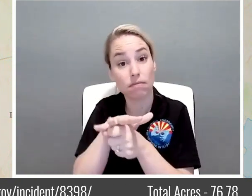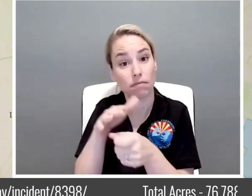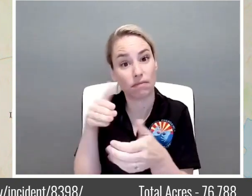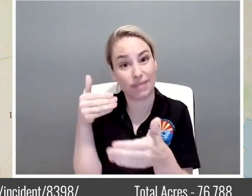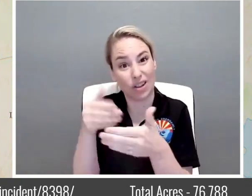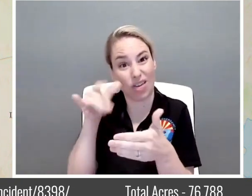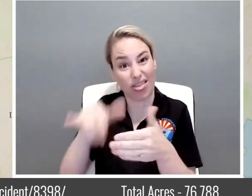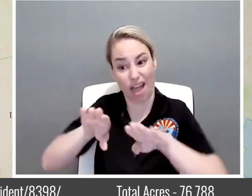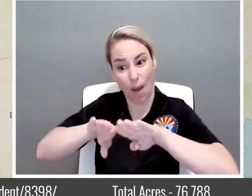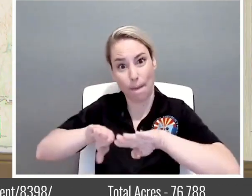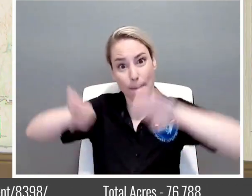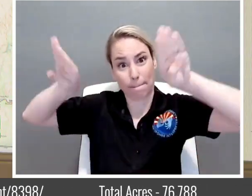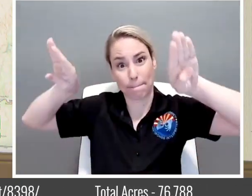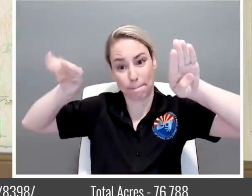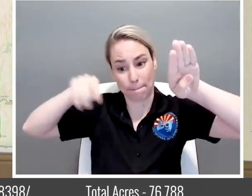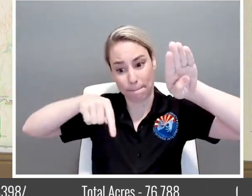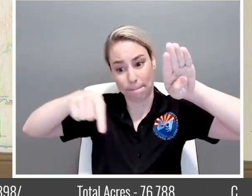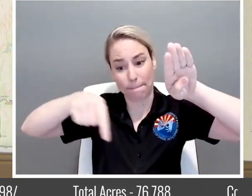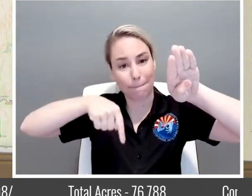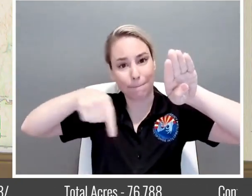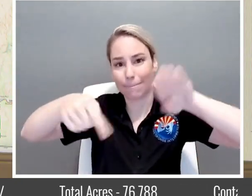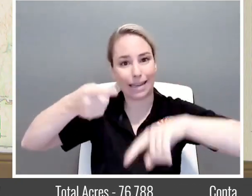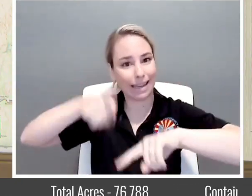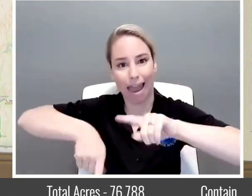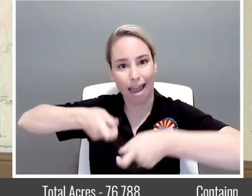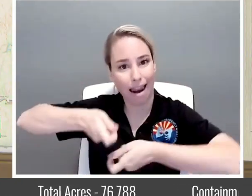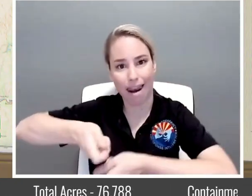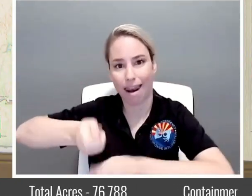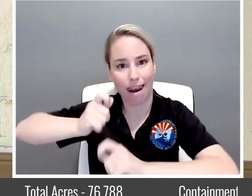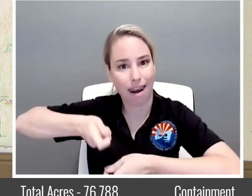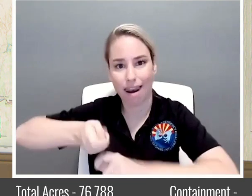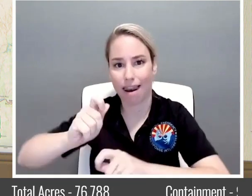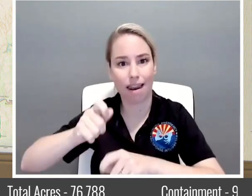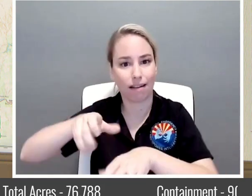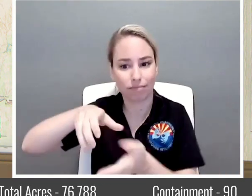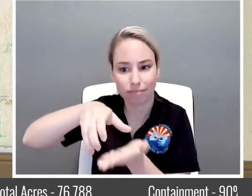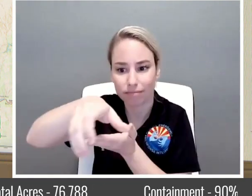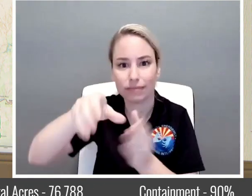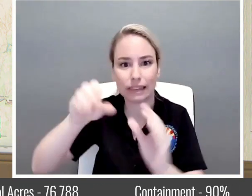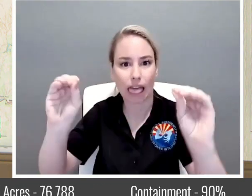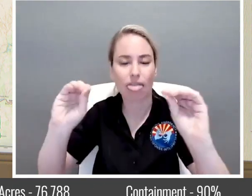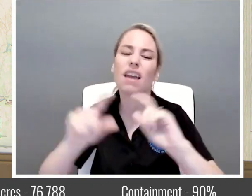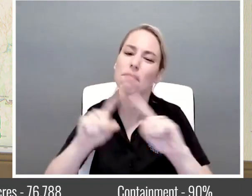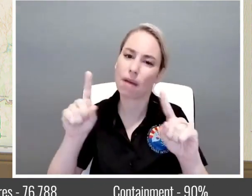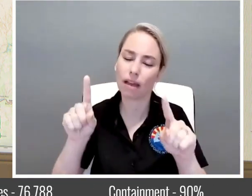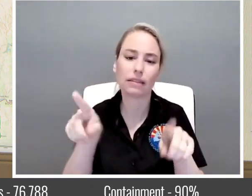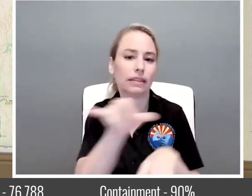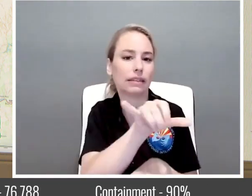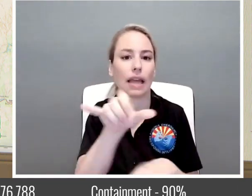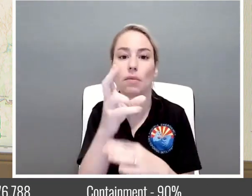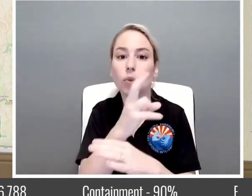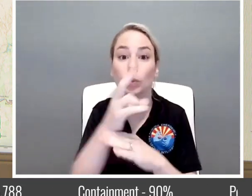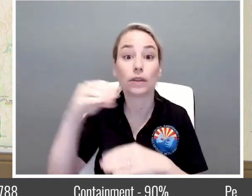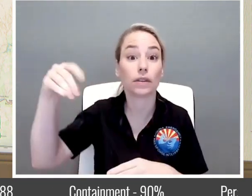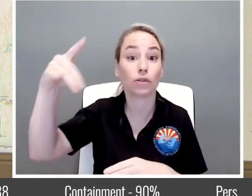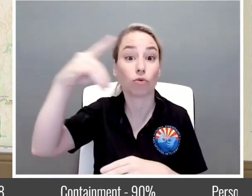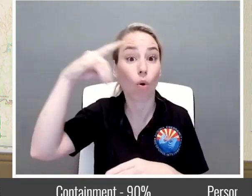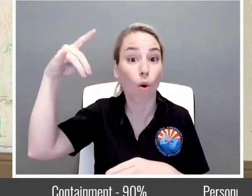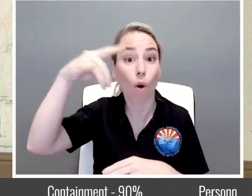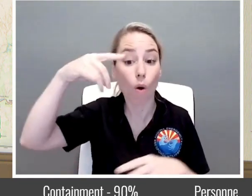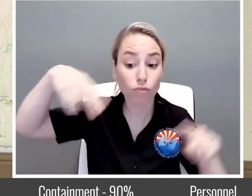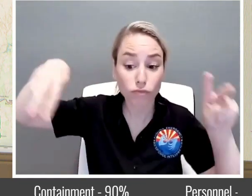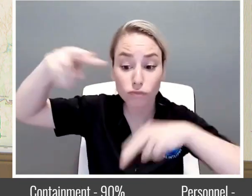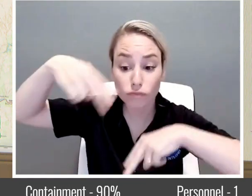they won't be able to put direct line on however they are using the drones as well in that area and the fire is not